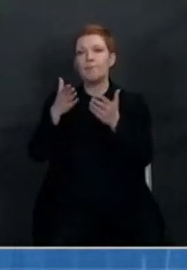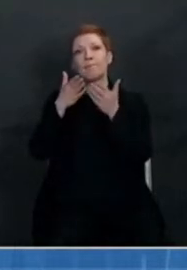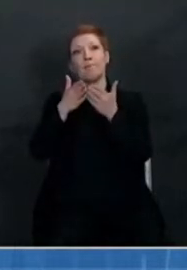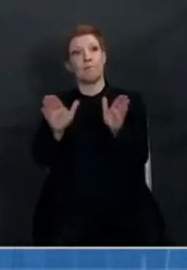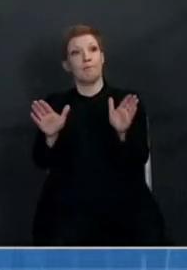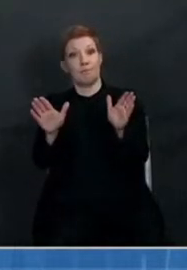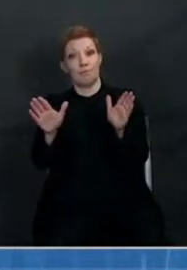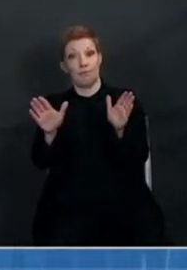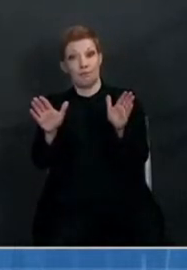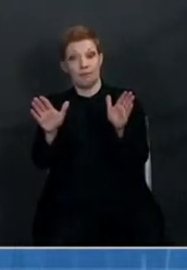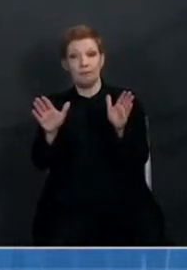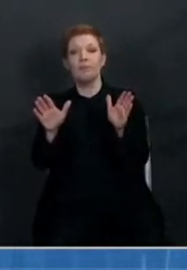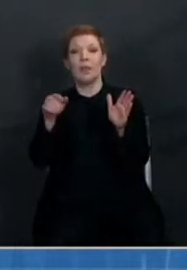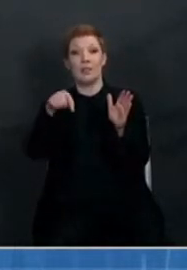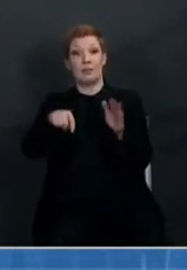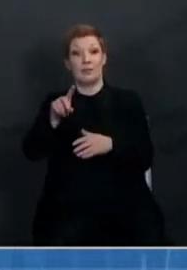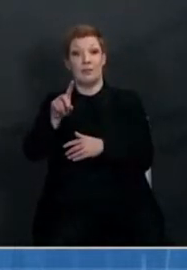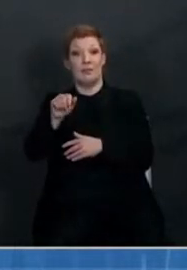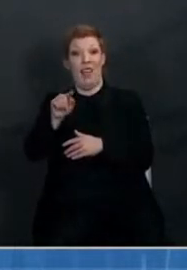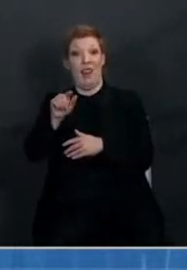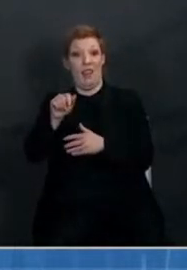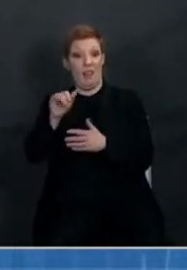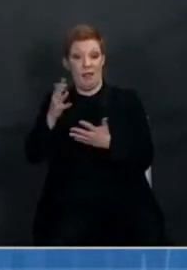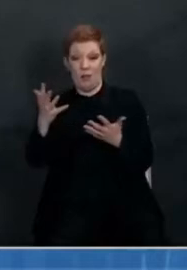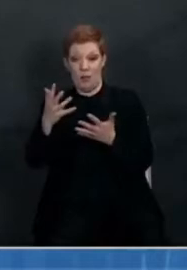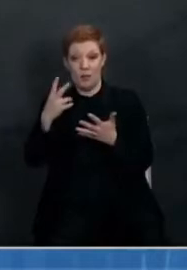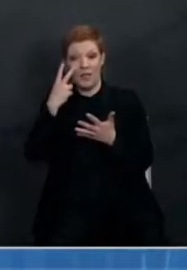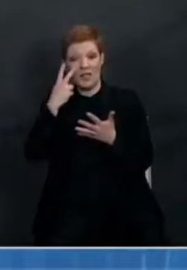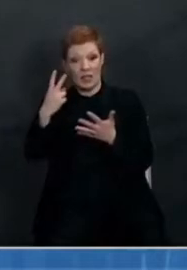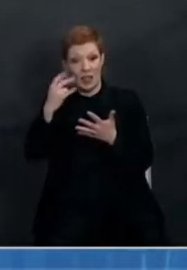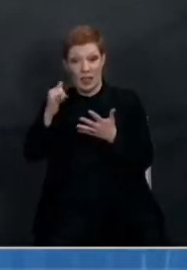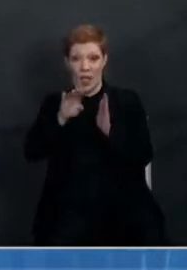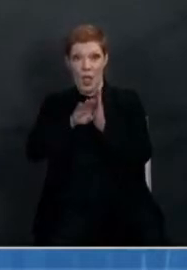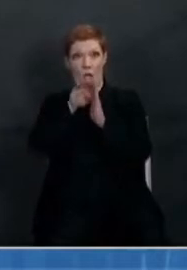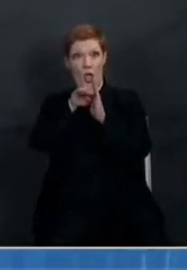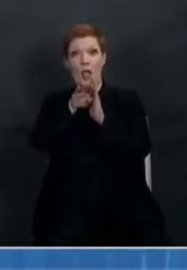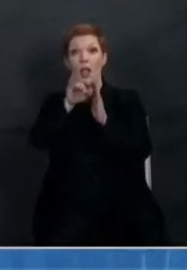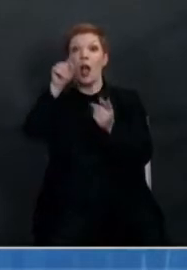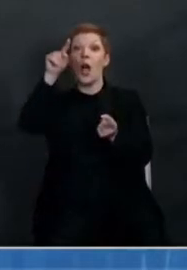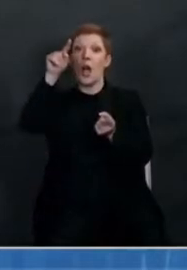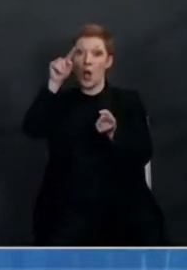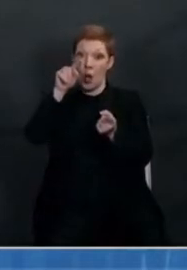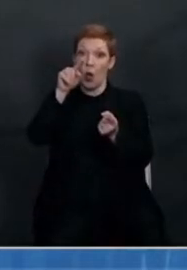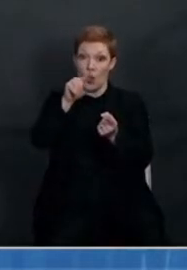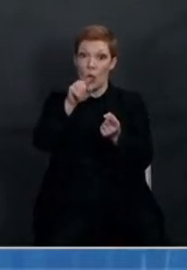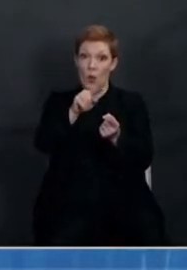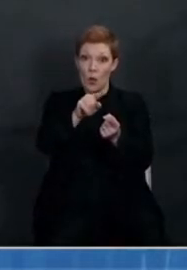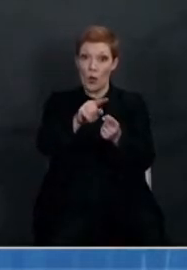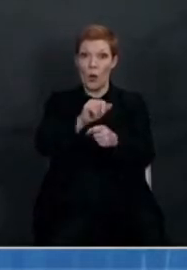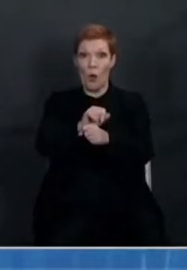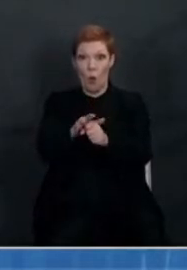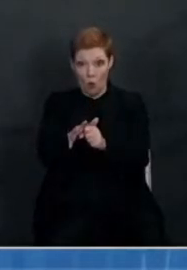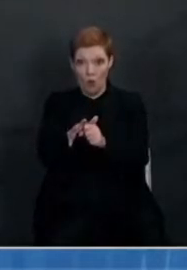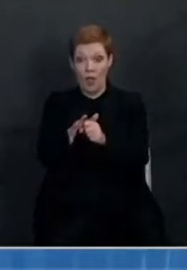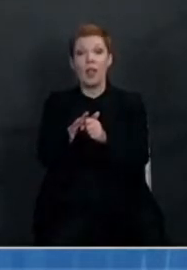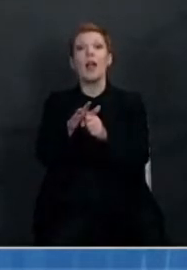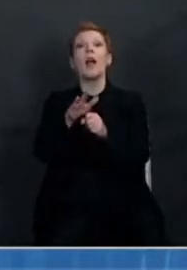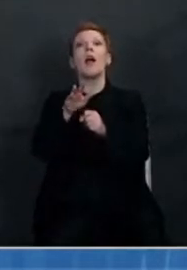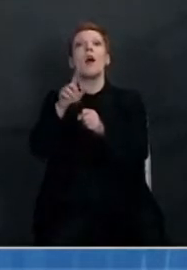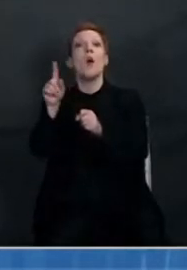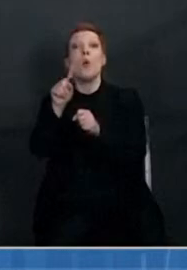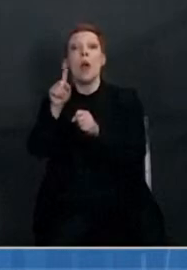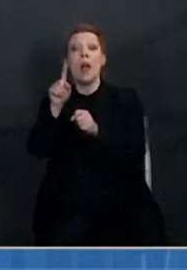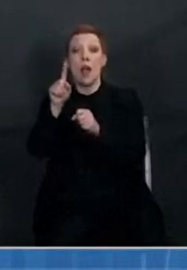Overall, while we continue to see decreases in COVID-19 cases and new hospital admissions, deaths also